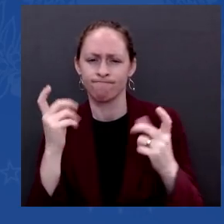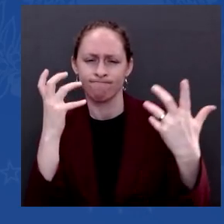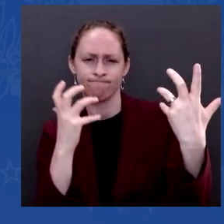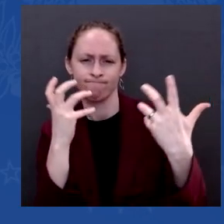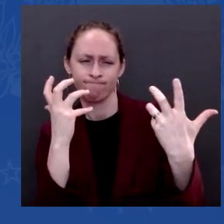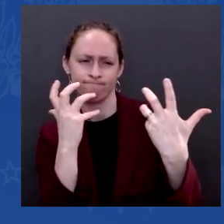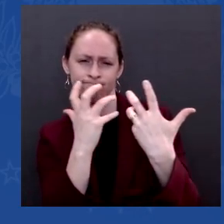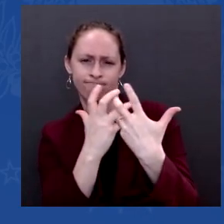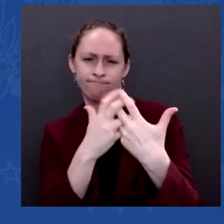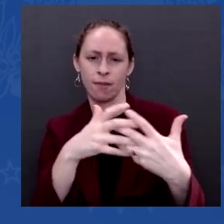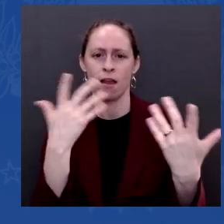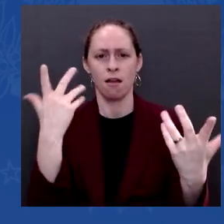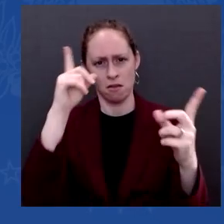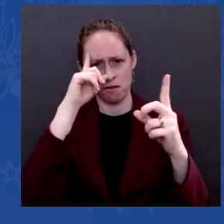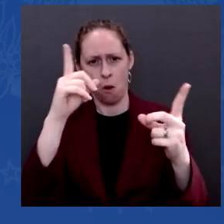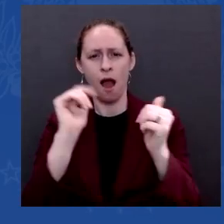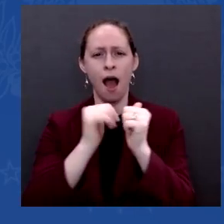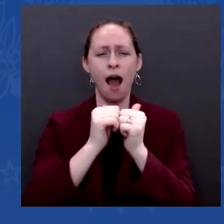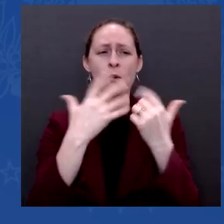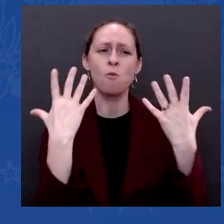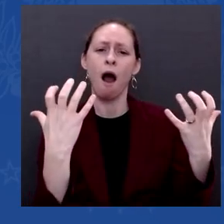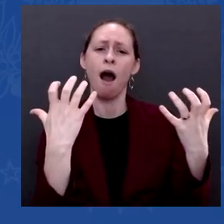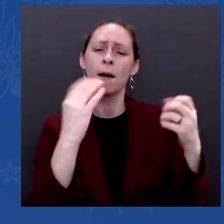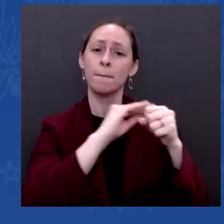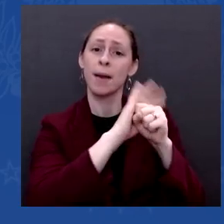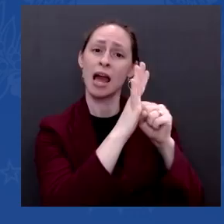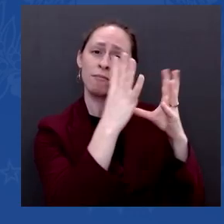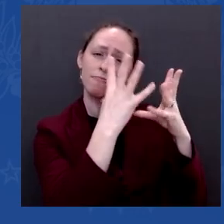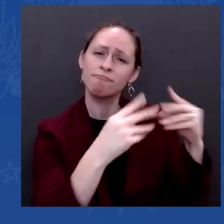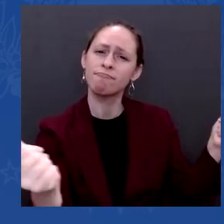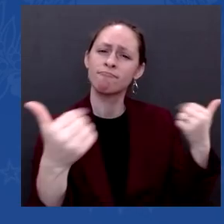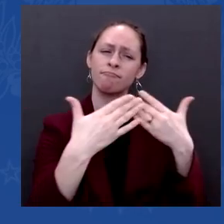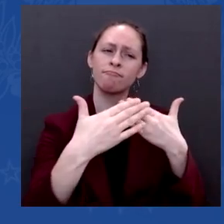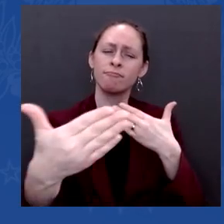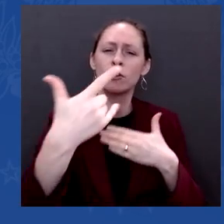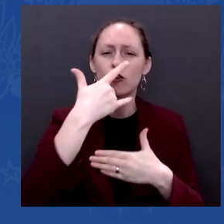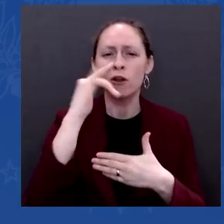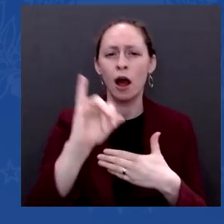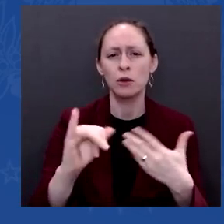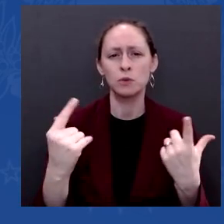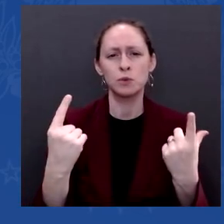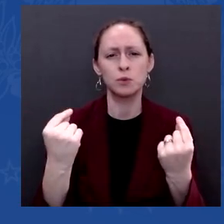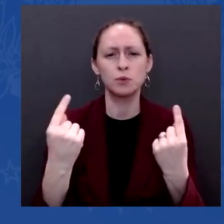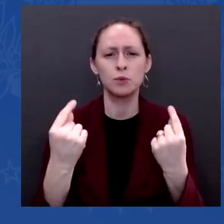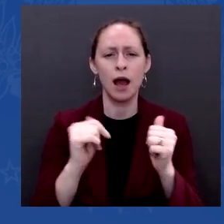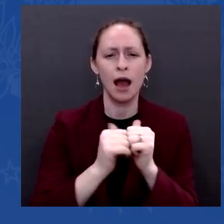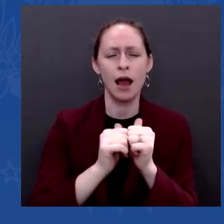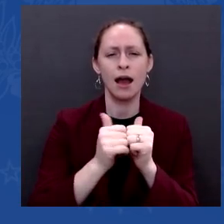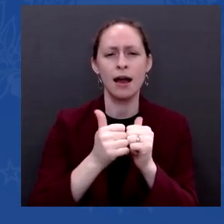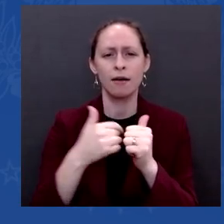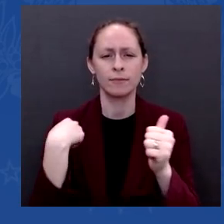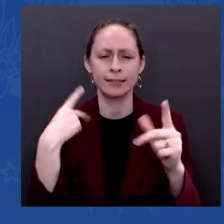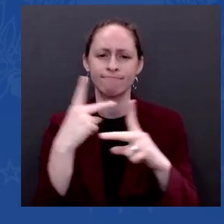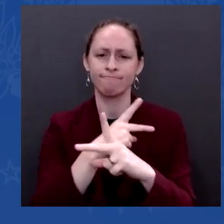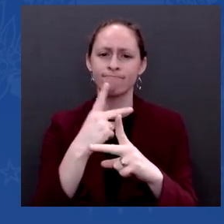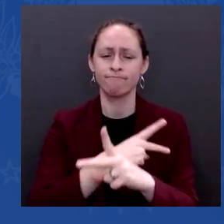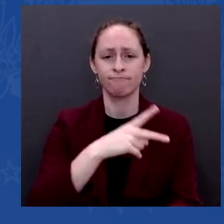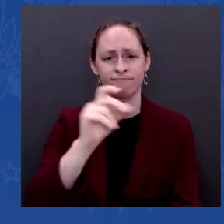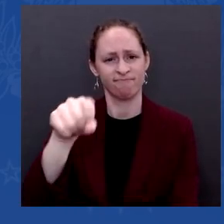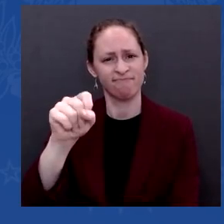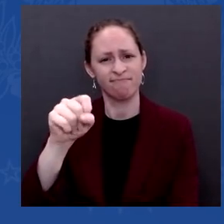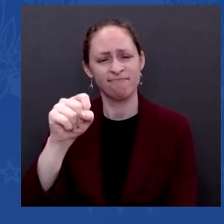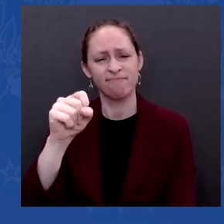years of physical, emotional and psychological weight of this pandemic and the impact it's had on everyone, for many of us,